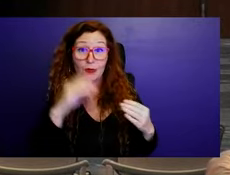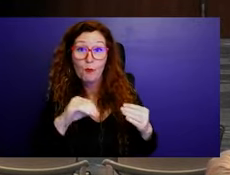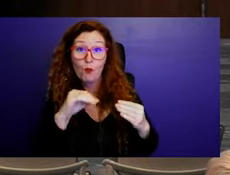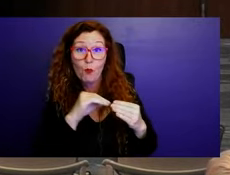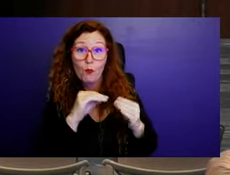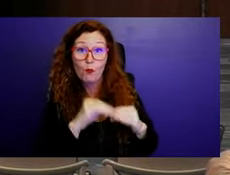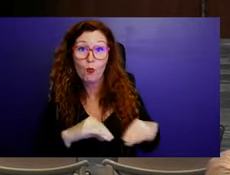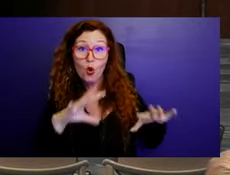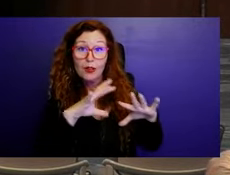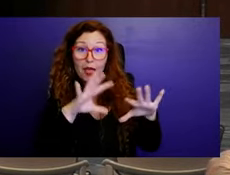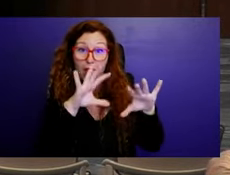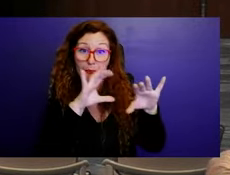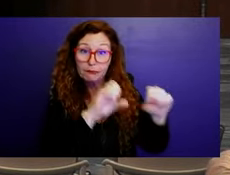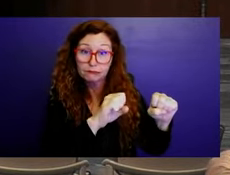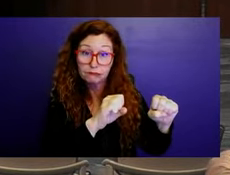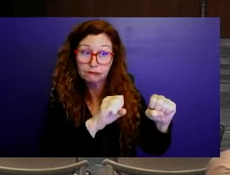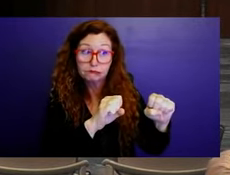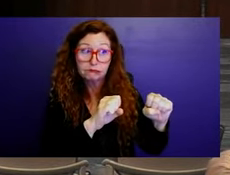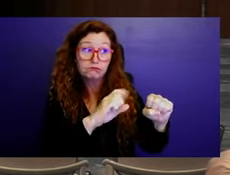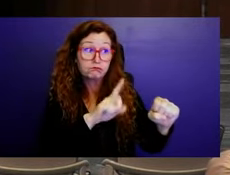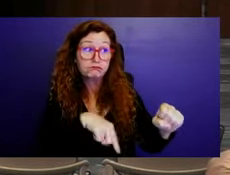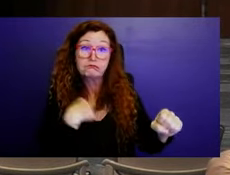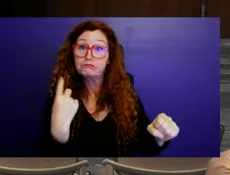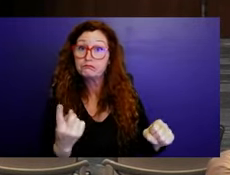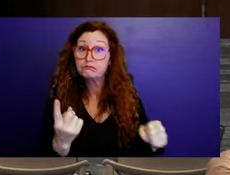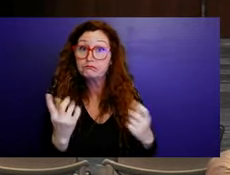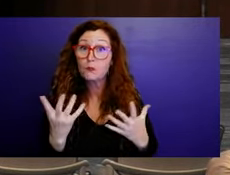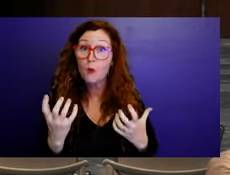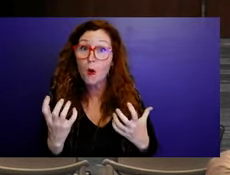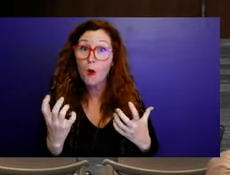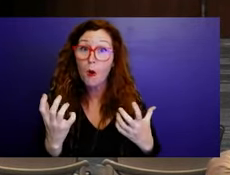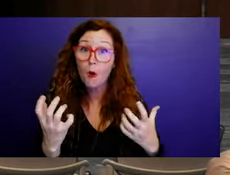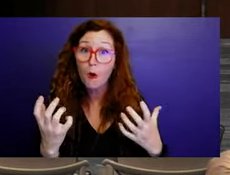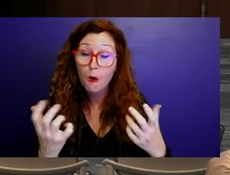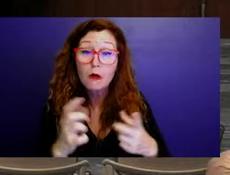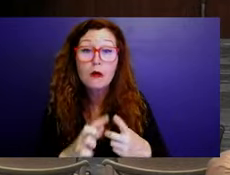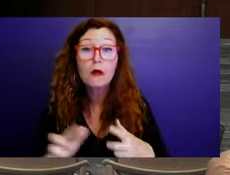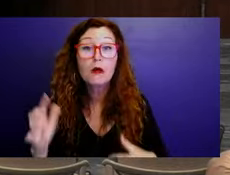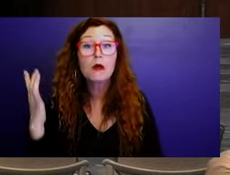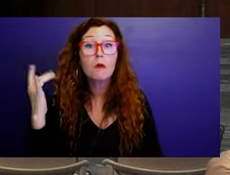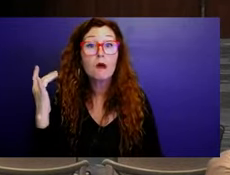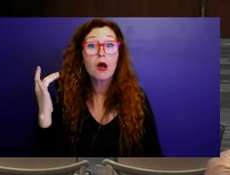that in this day and age city of Boynton, um,